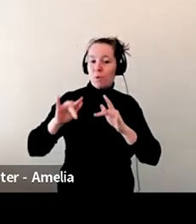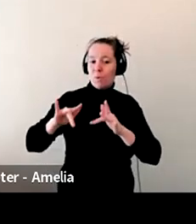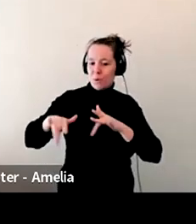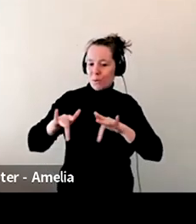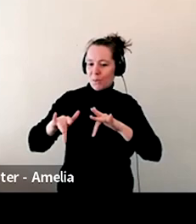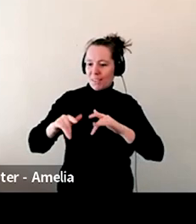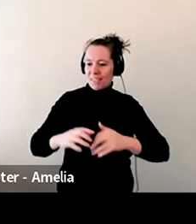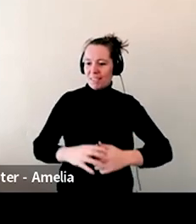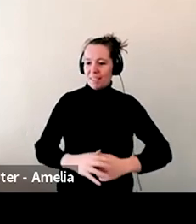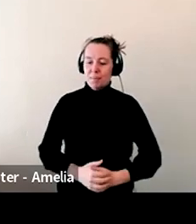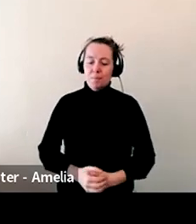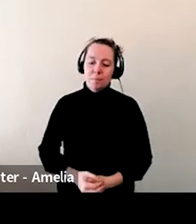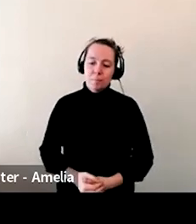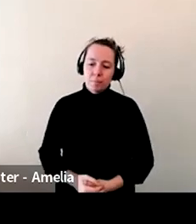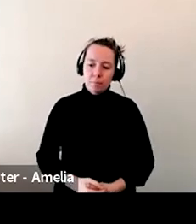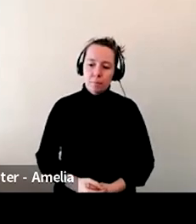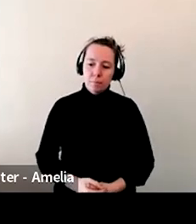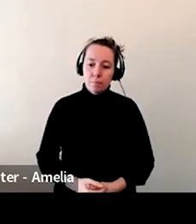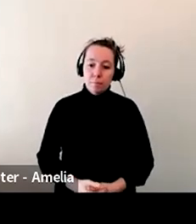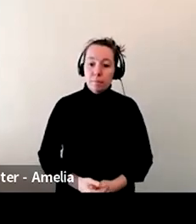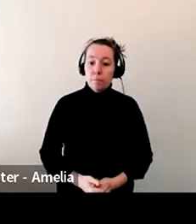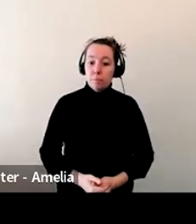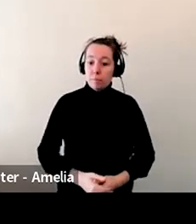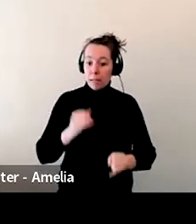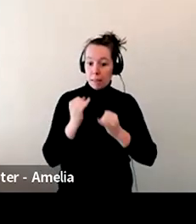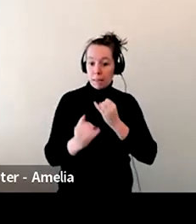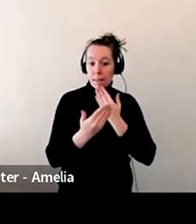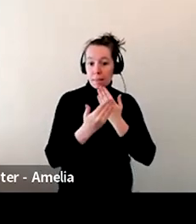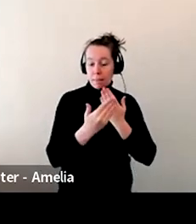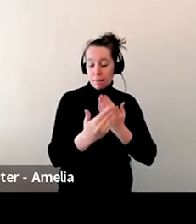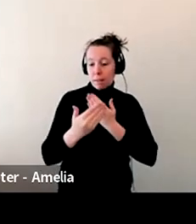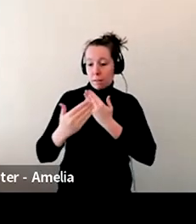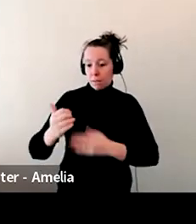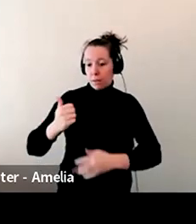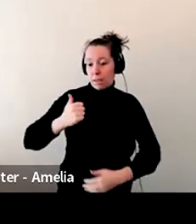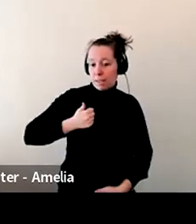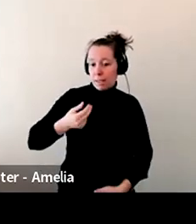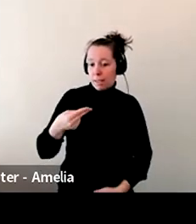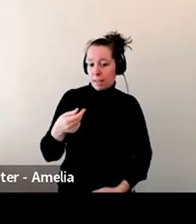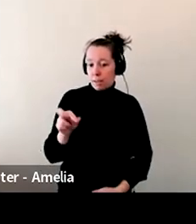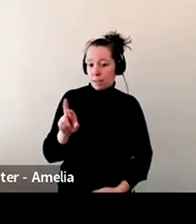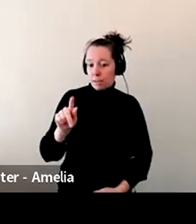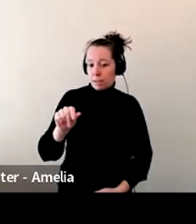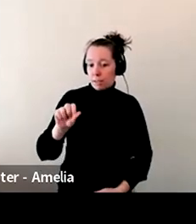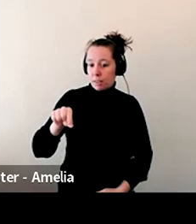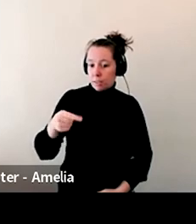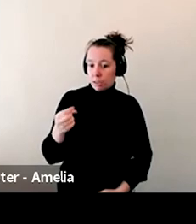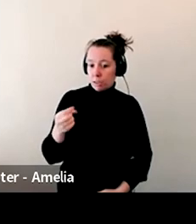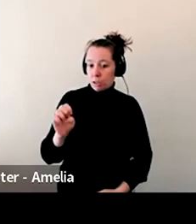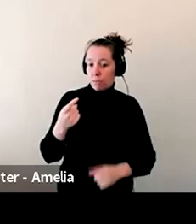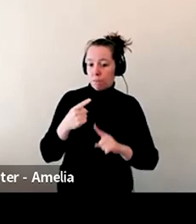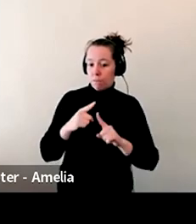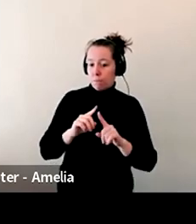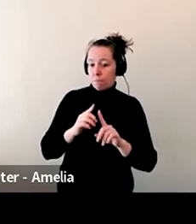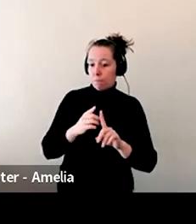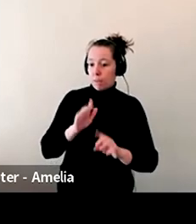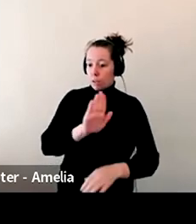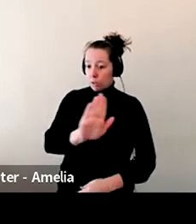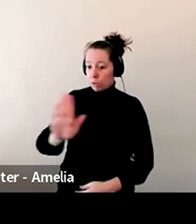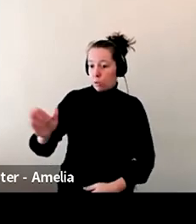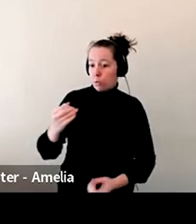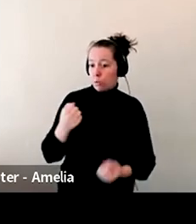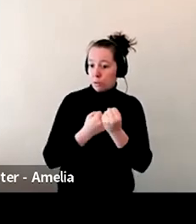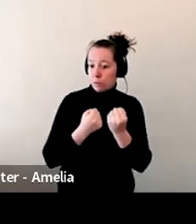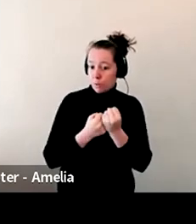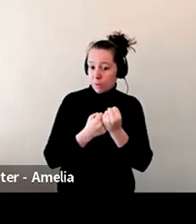Uh, lastly, I'd also like to thank the department of Canadian heritage for their support through the Canada Book Fund. And thanks again to our panelists and Tim